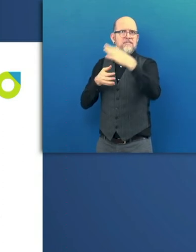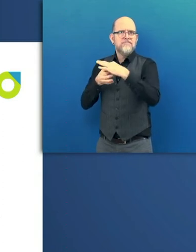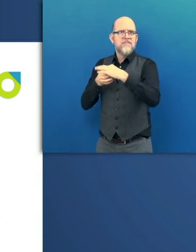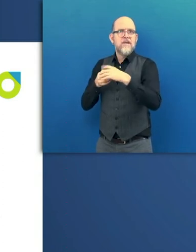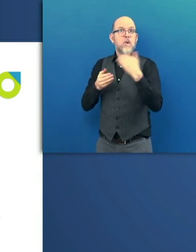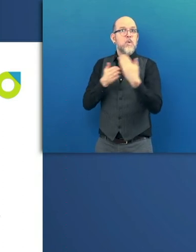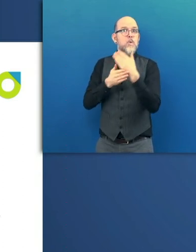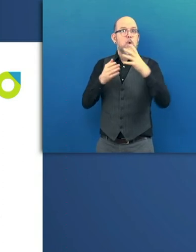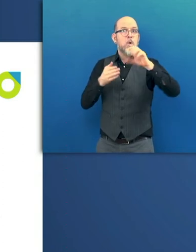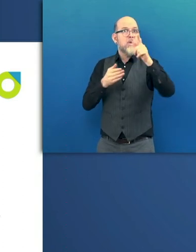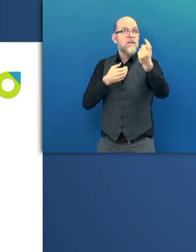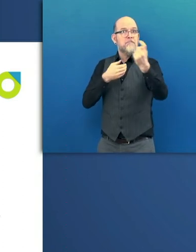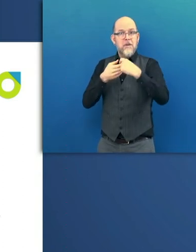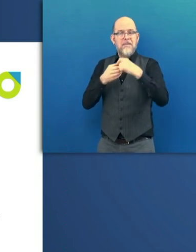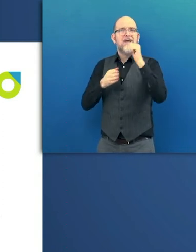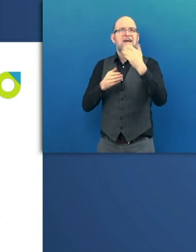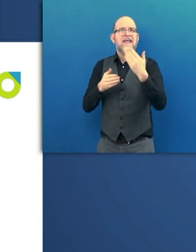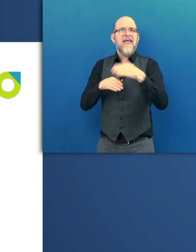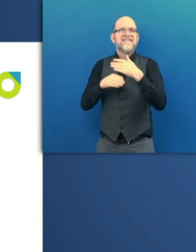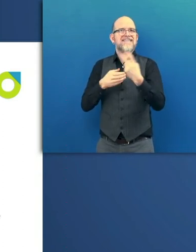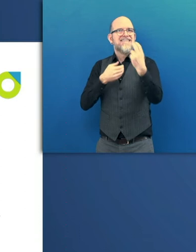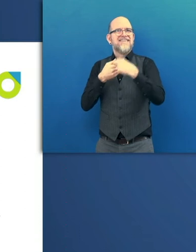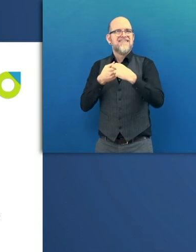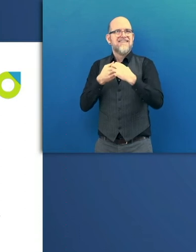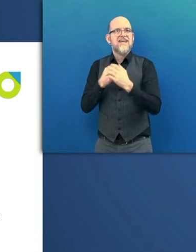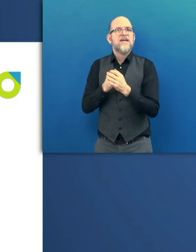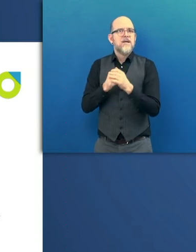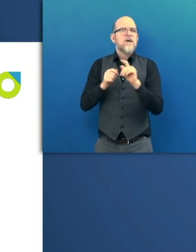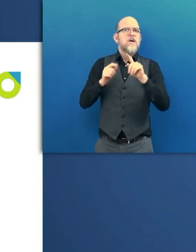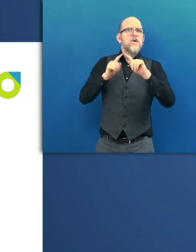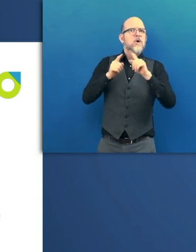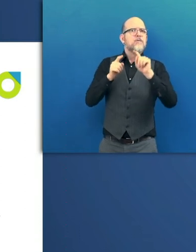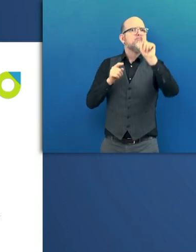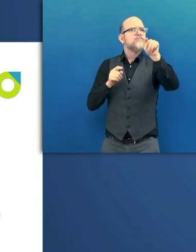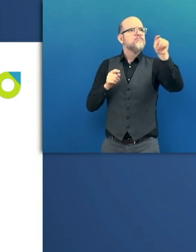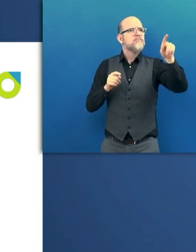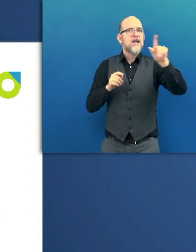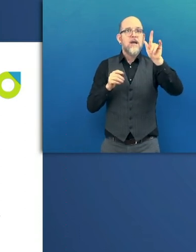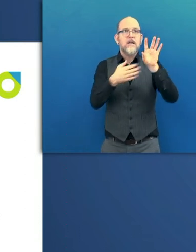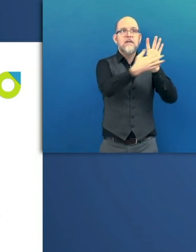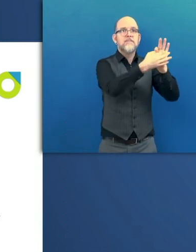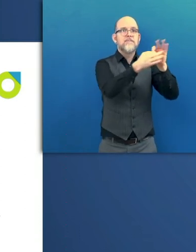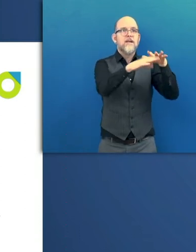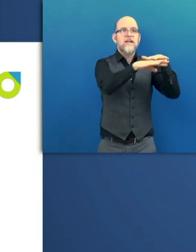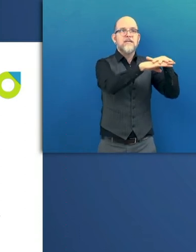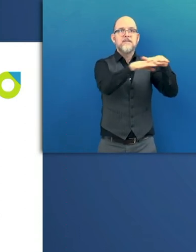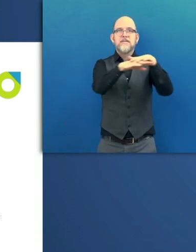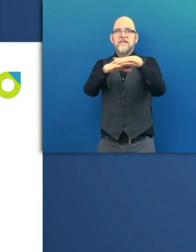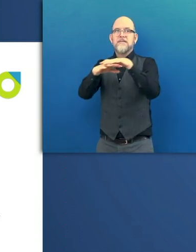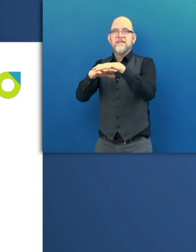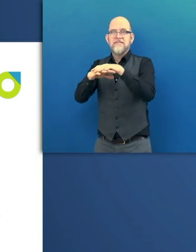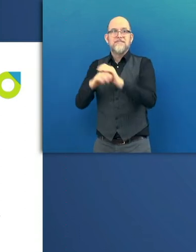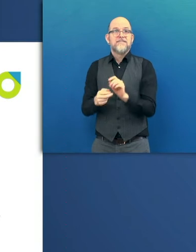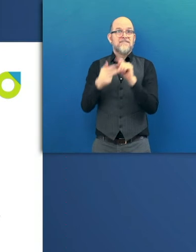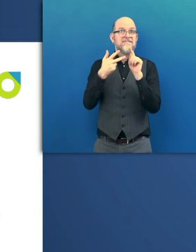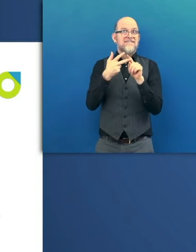launch new mandates in, but even easier to manage our already existing mandates out there. Third is its